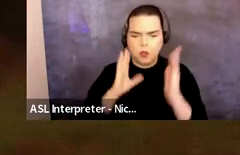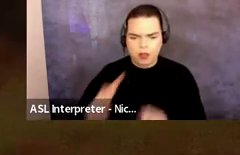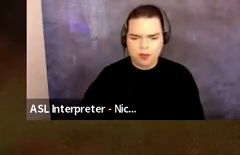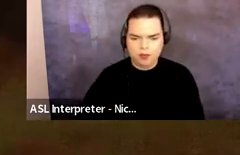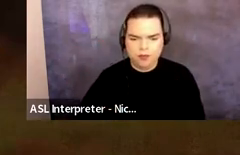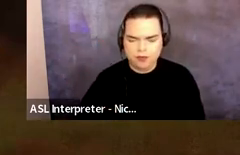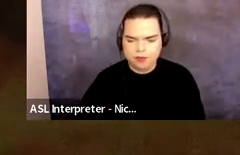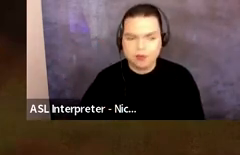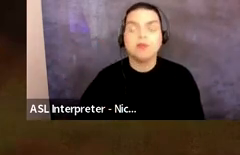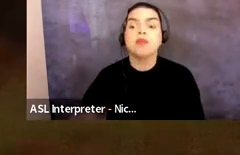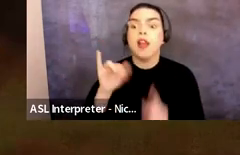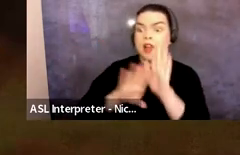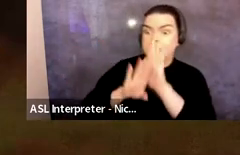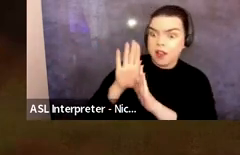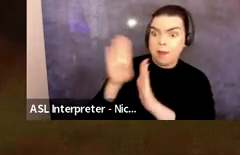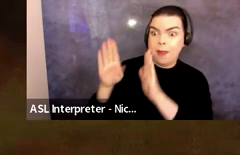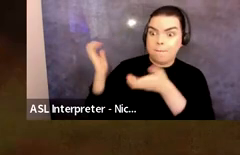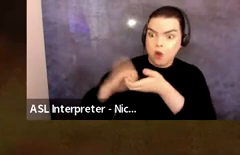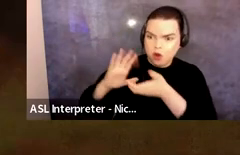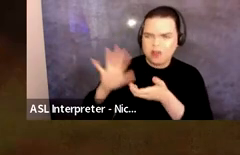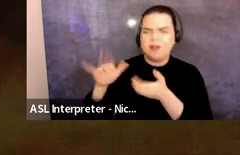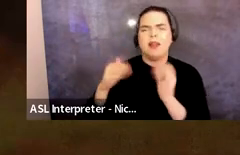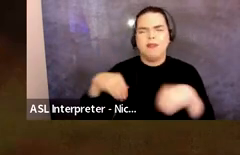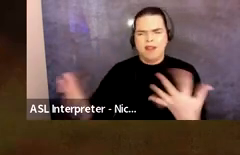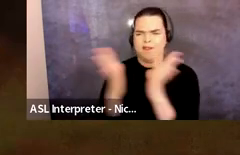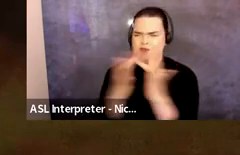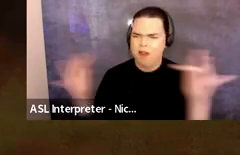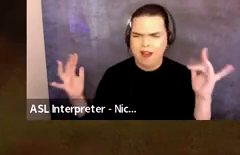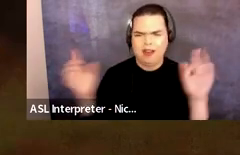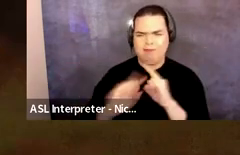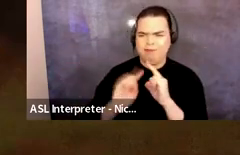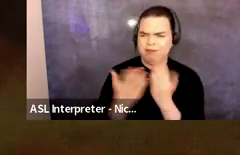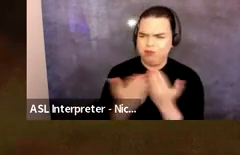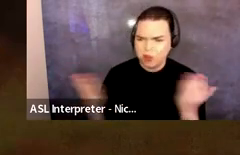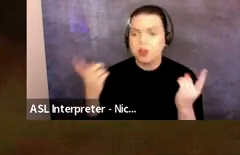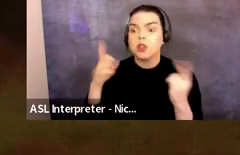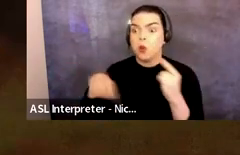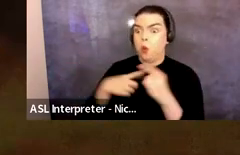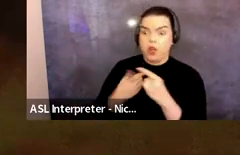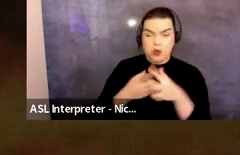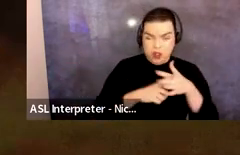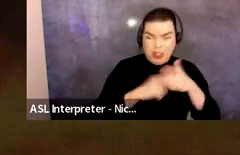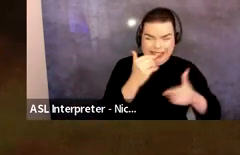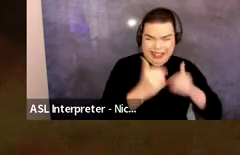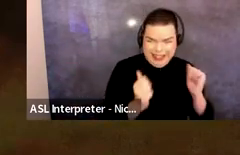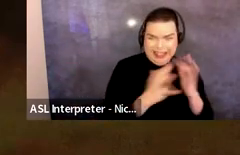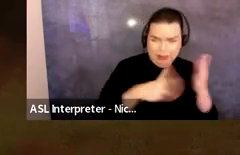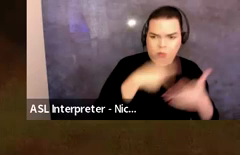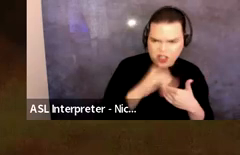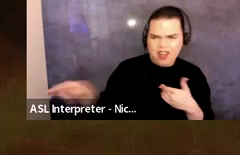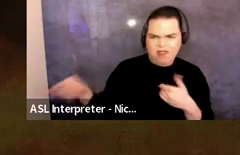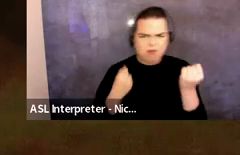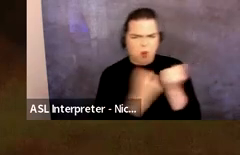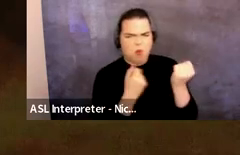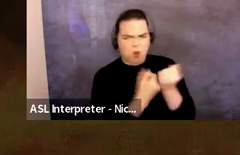So development partners provide a variety of resources during the development of a project and sometimes continue that